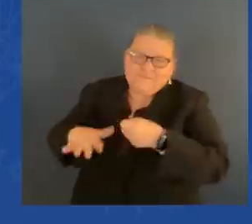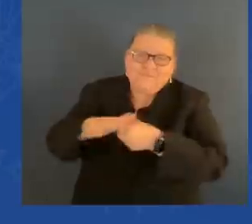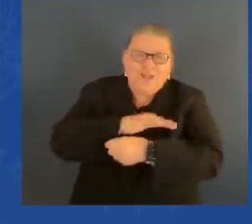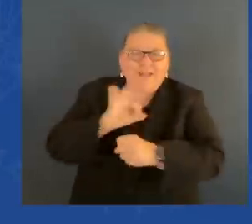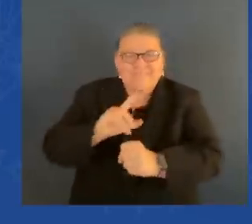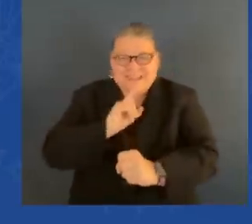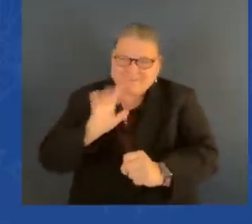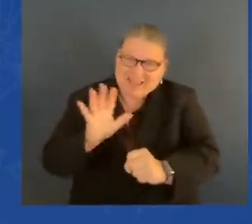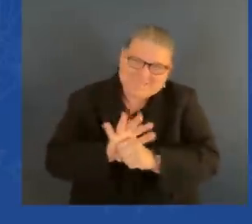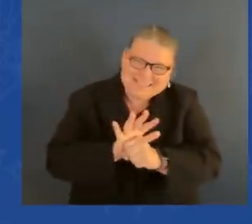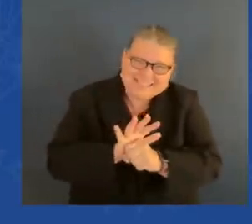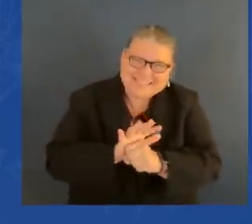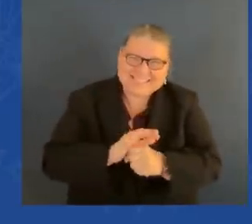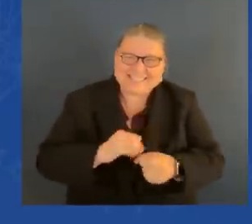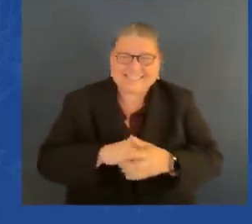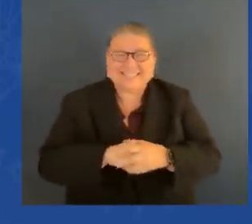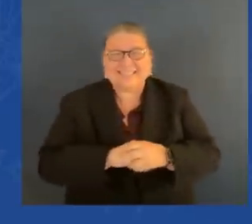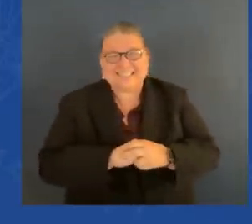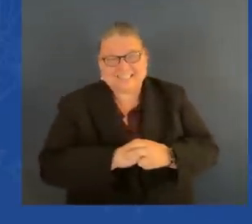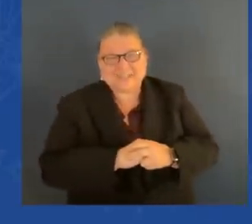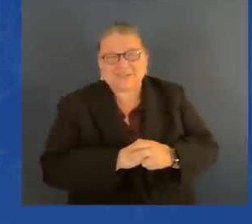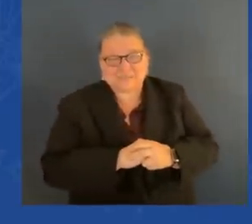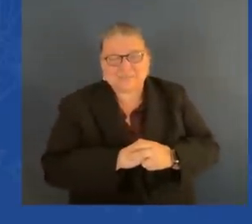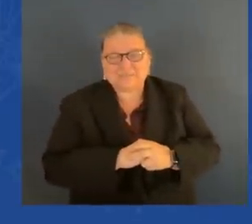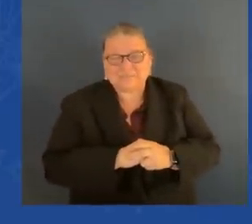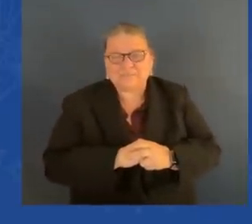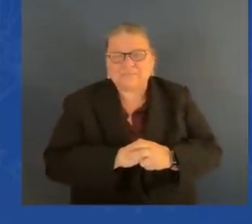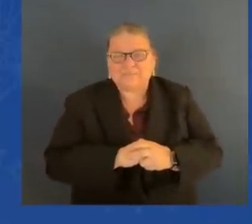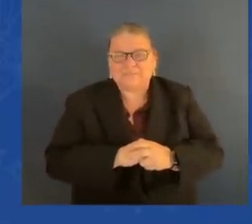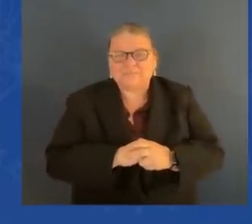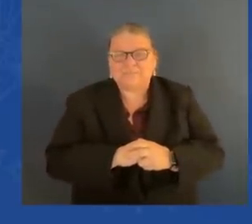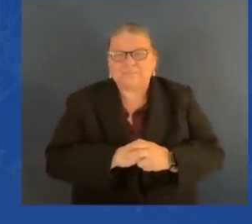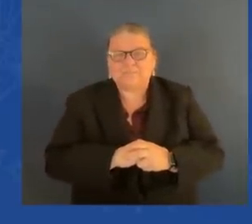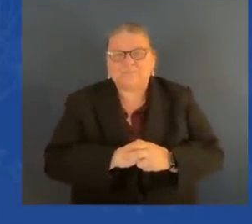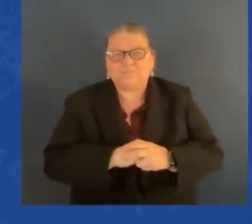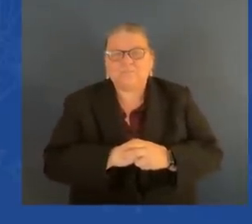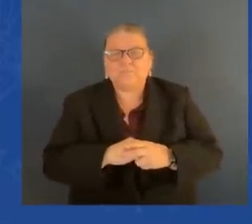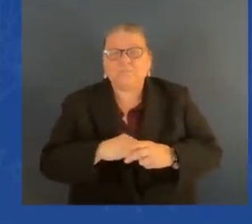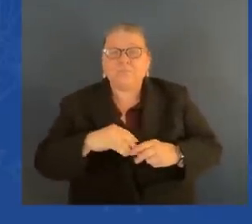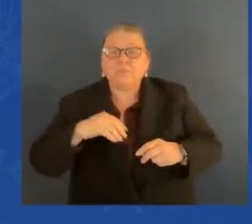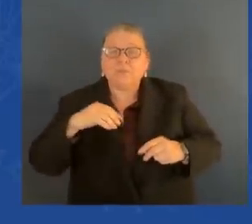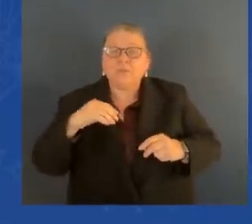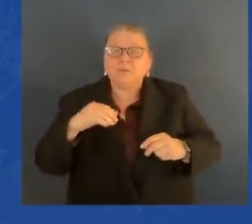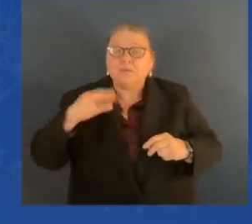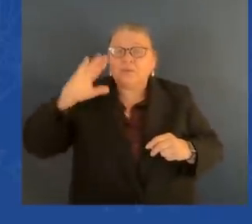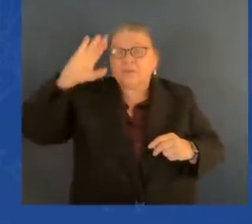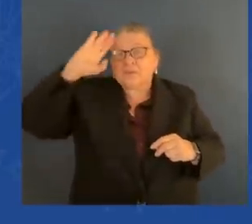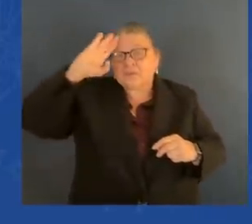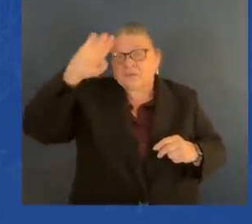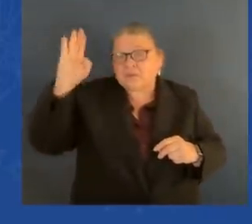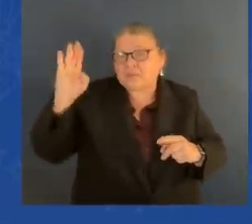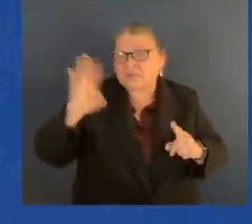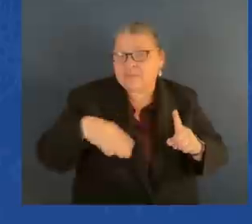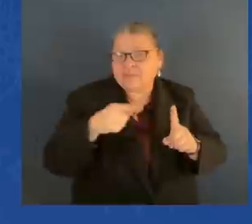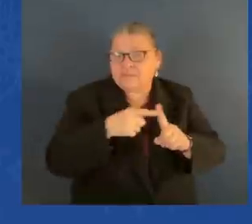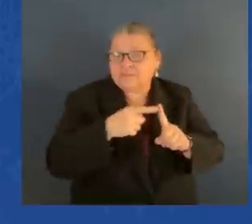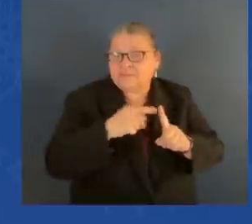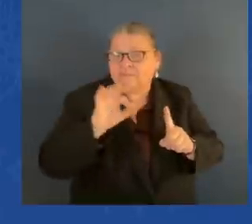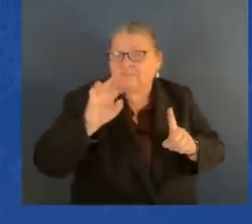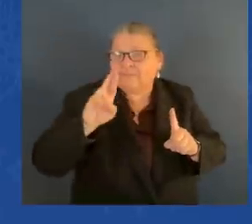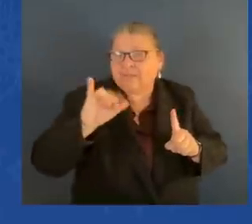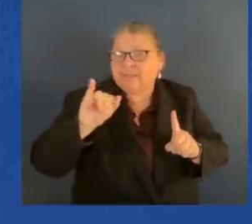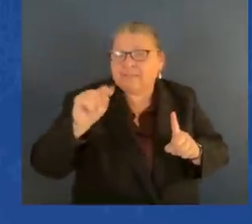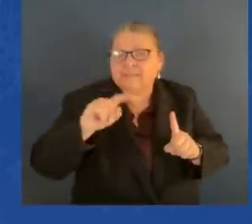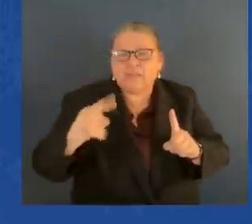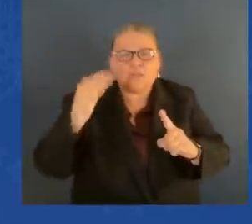And it always surprised, Fritz, I knew a little about agriculture. Delaware, my state, has a, in the